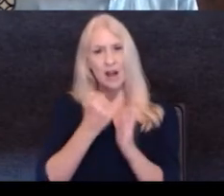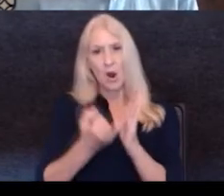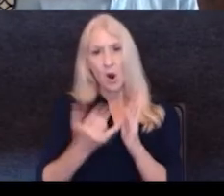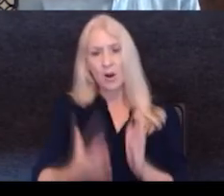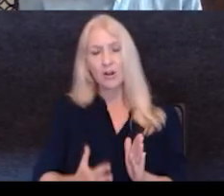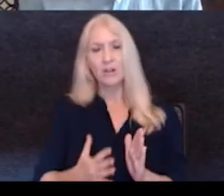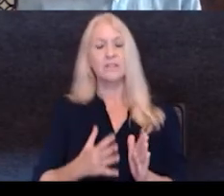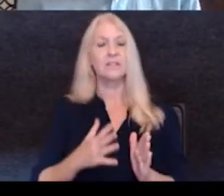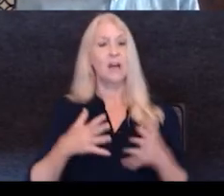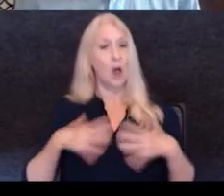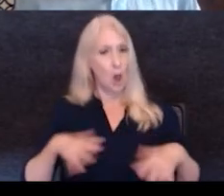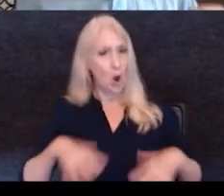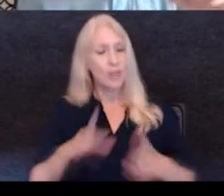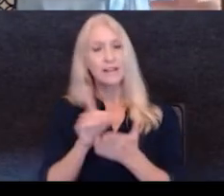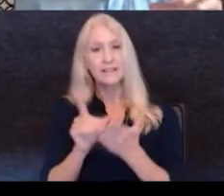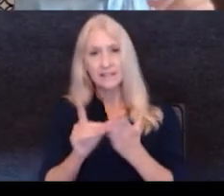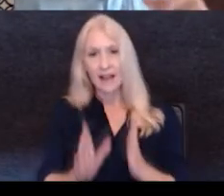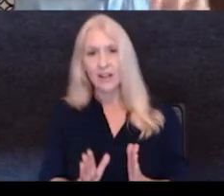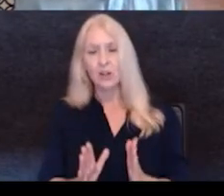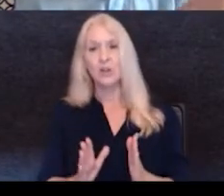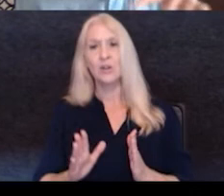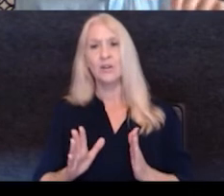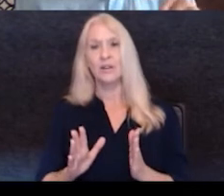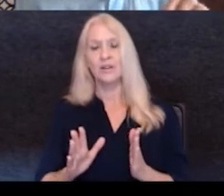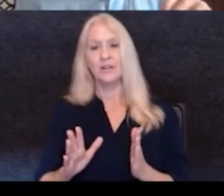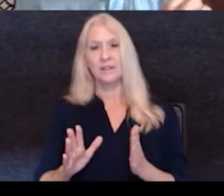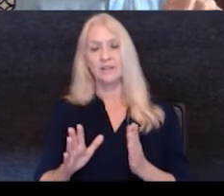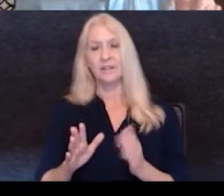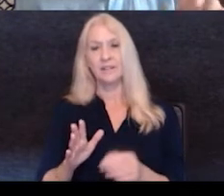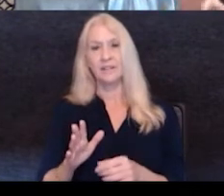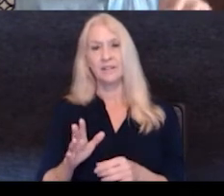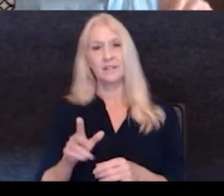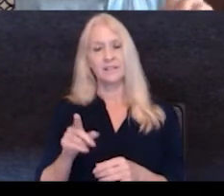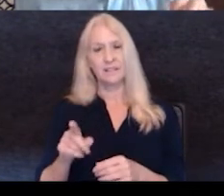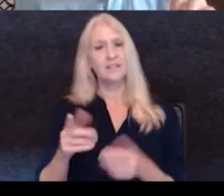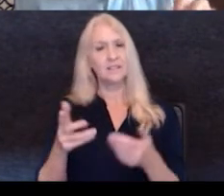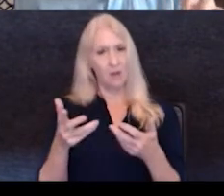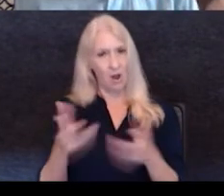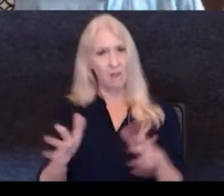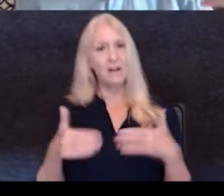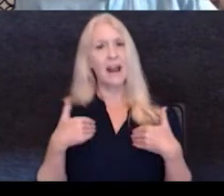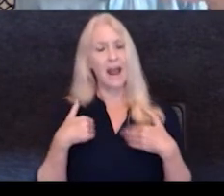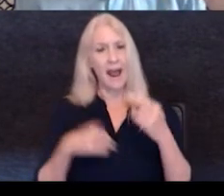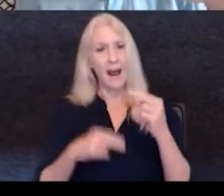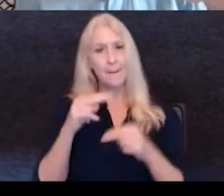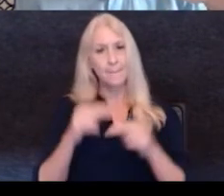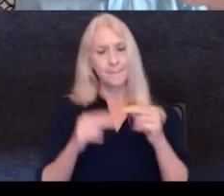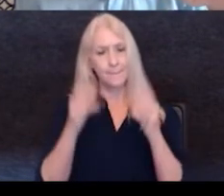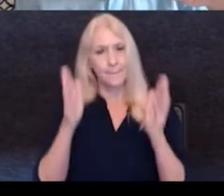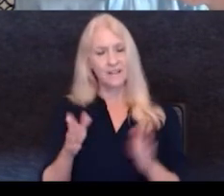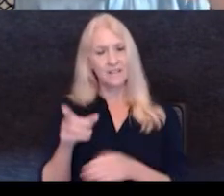women clothing designers and every, uh, this was an, an, an, existing building as well, but we kind of used,